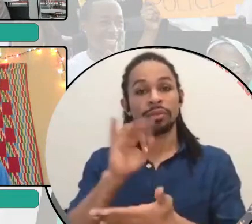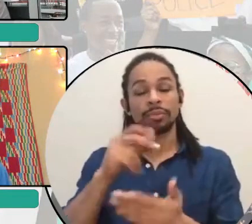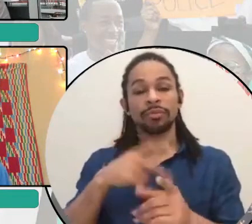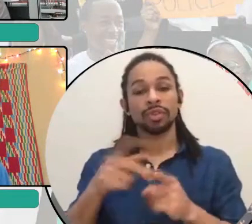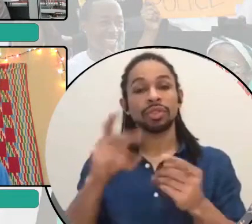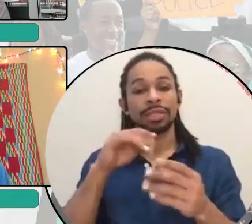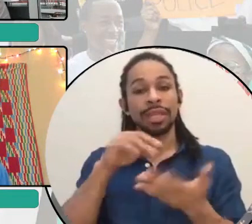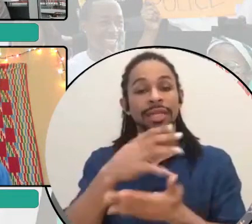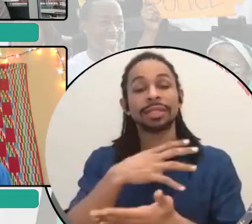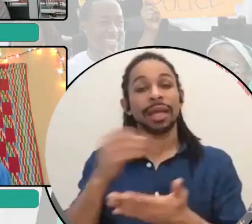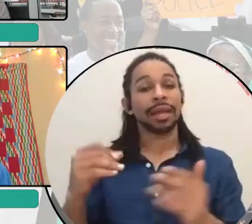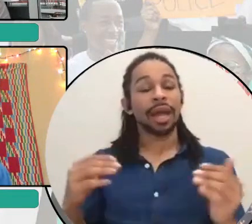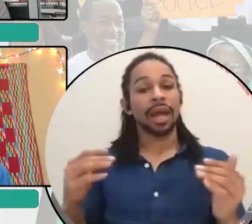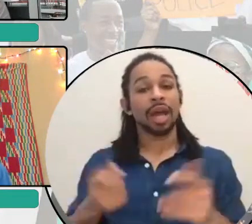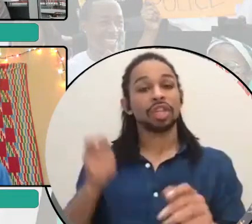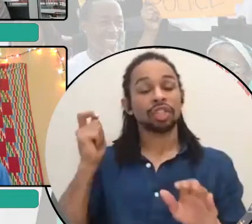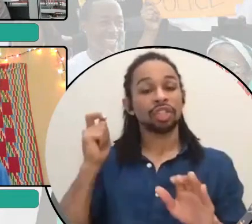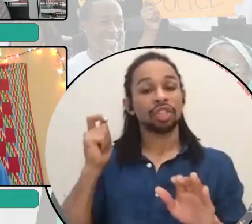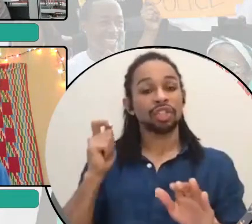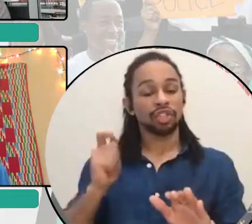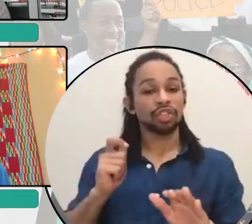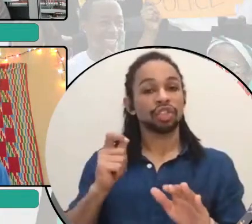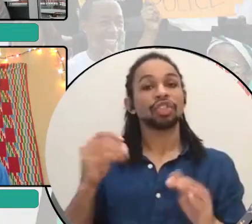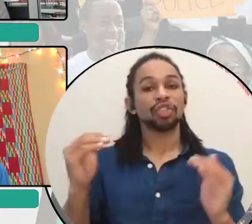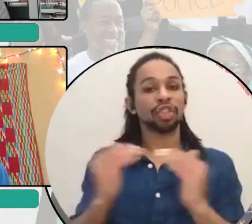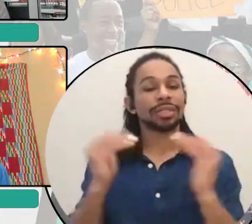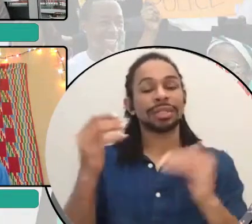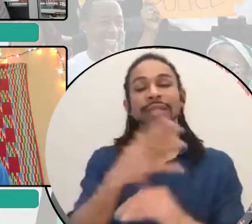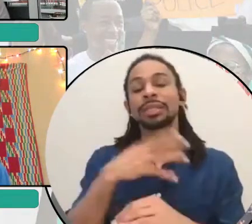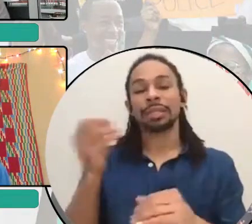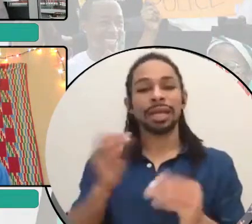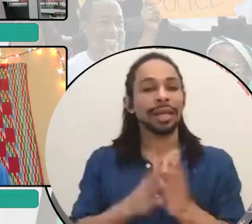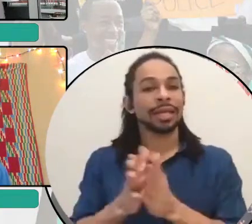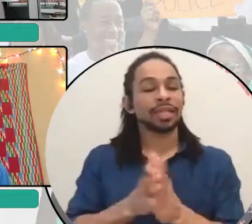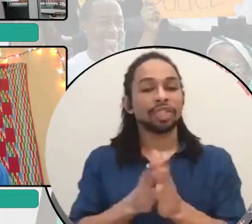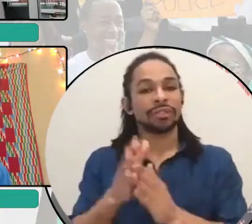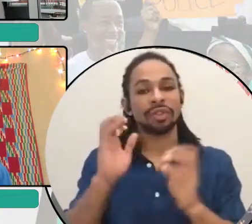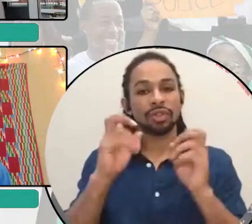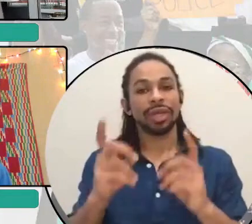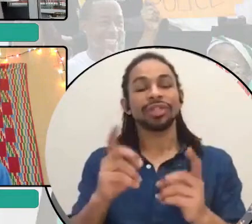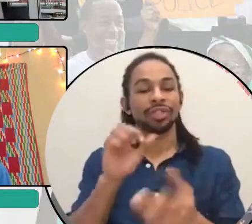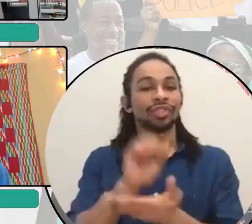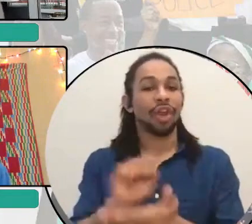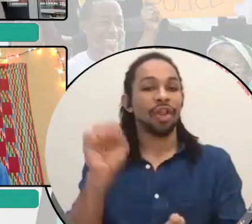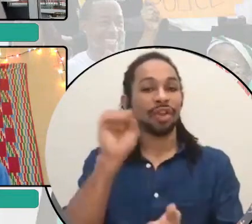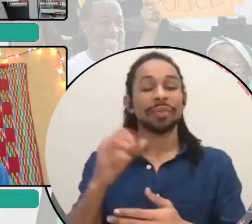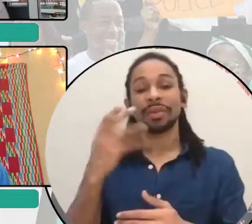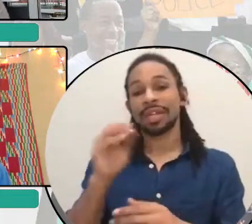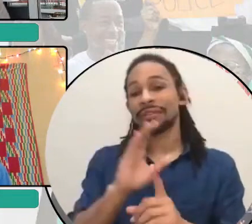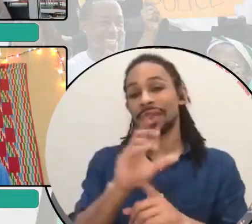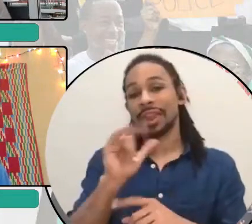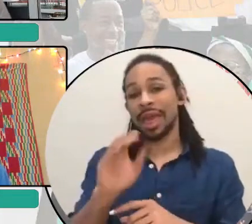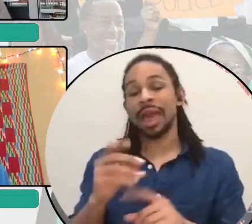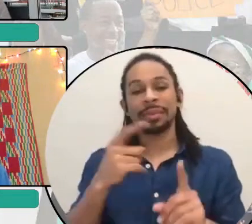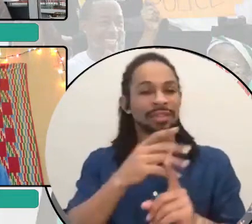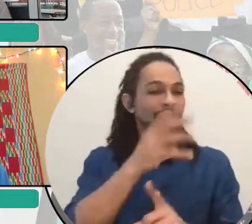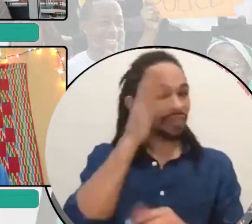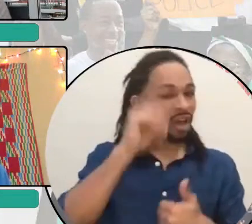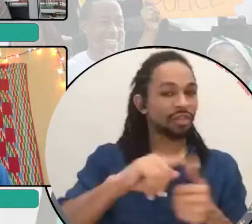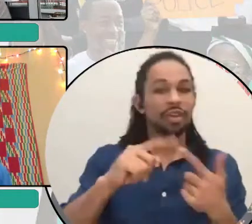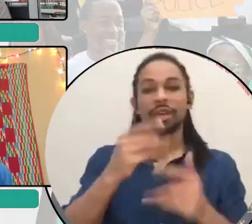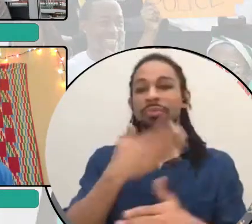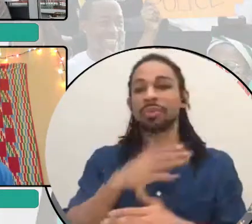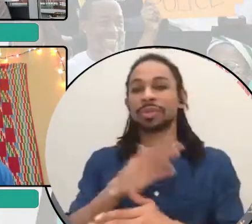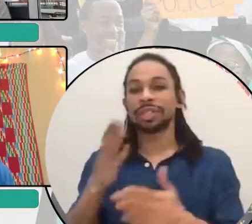and education initiative scholar. Outside of the lab, Ivan is a father, a musician, and an artist.